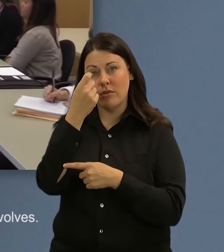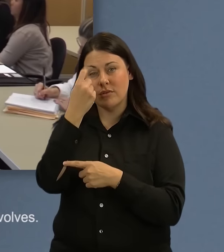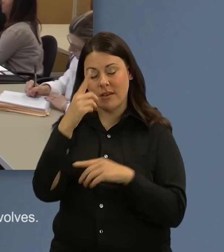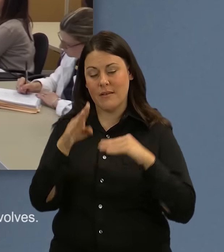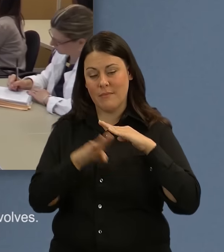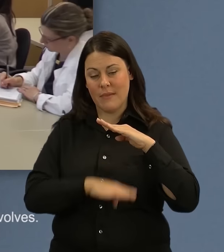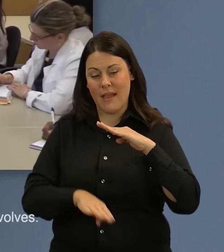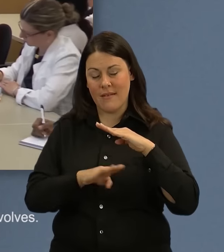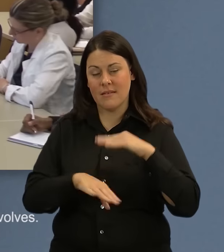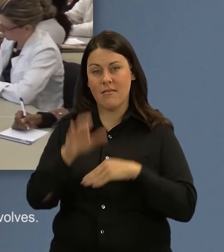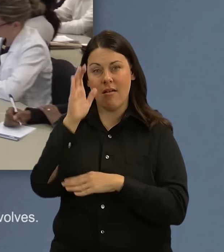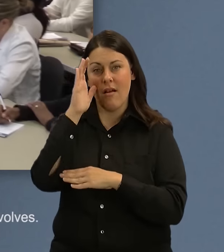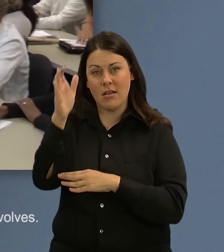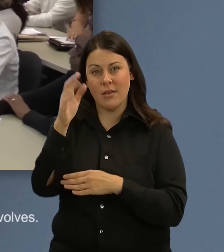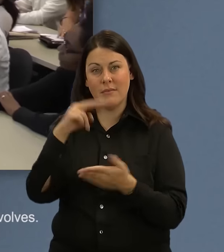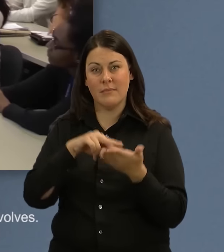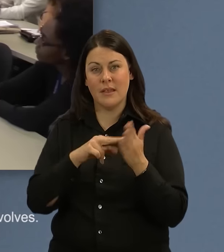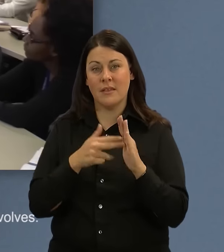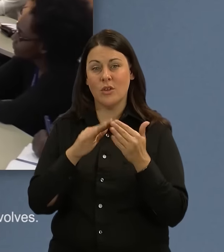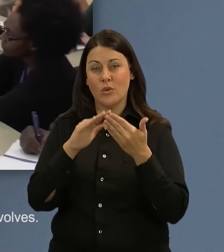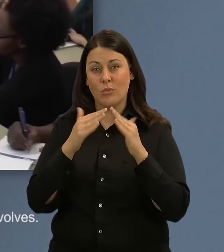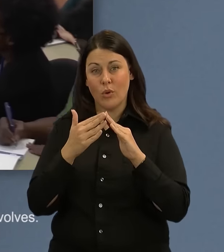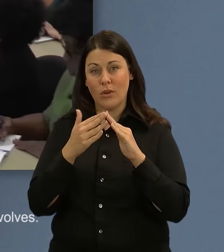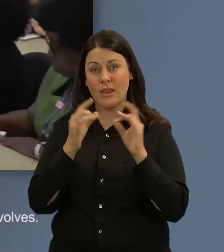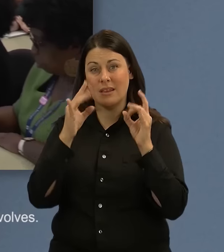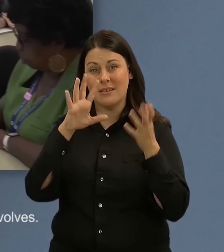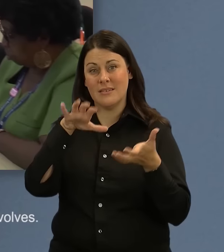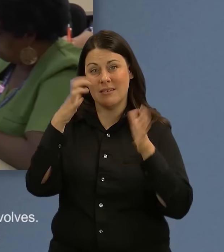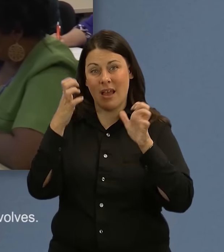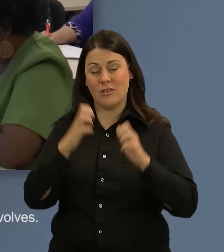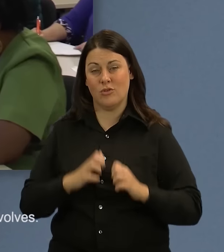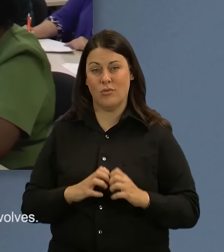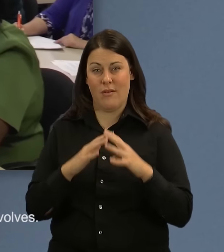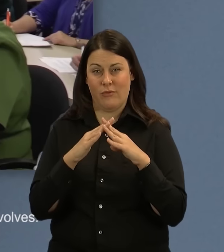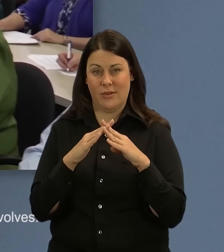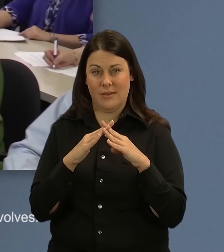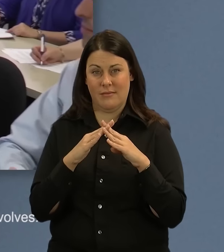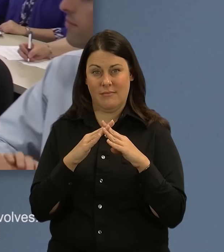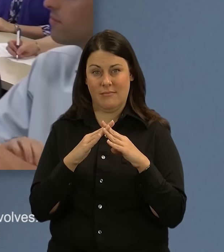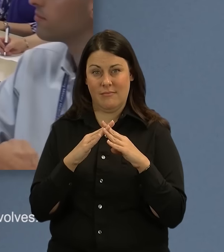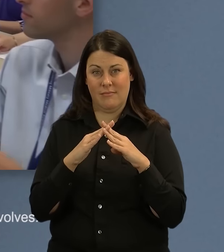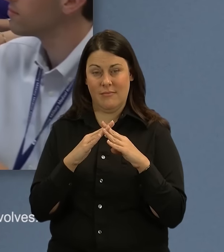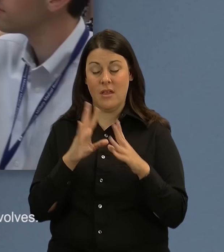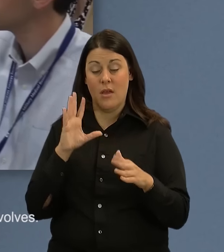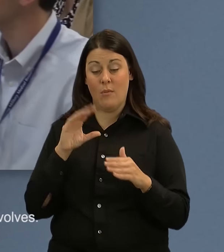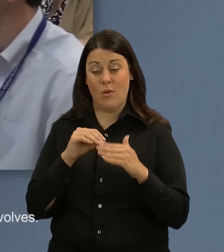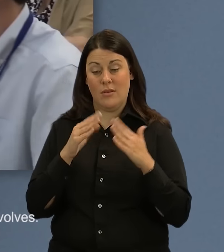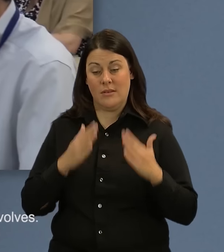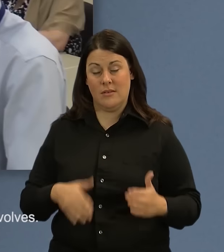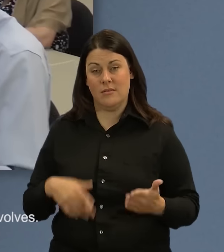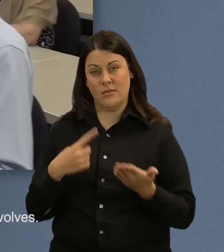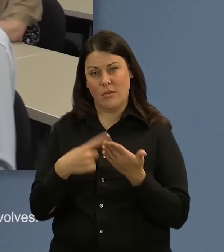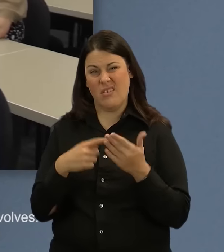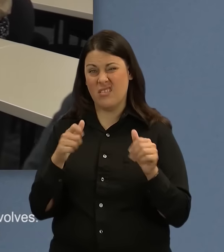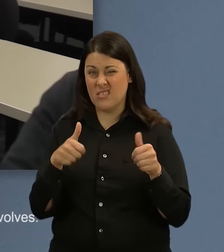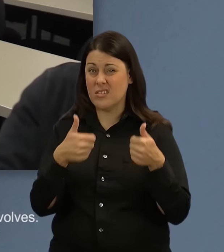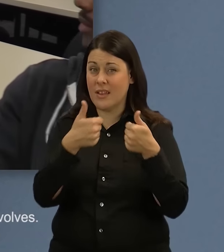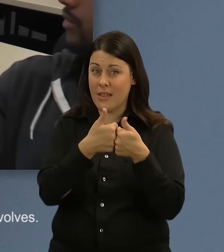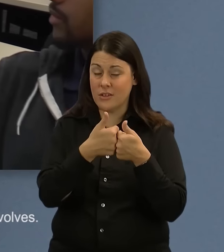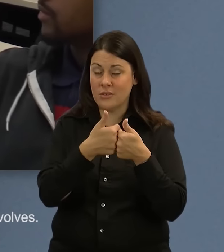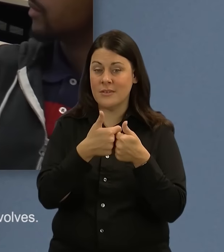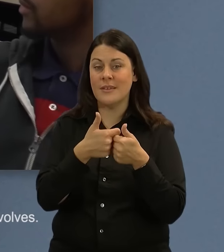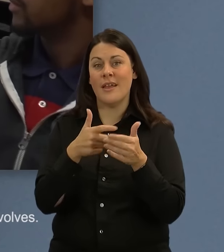concept of what community disaster recovery involves. Participants discuss the challenges and